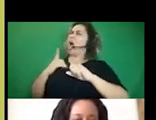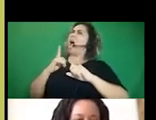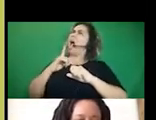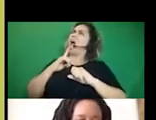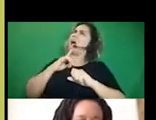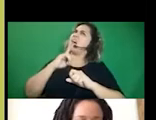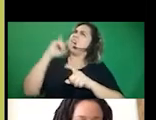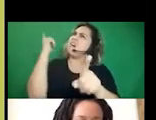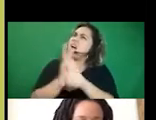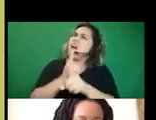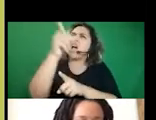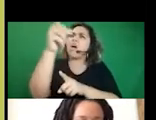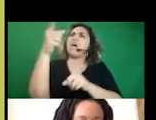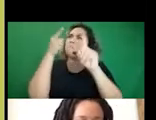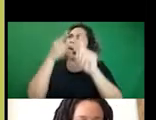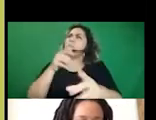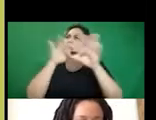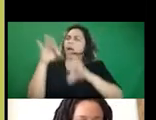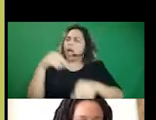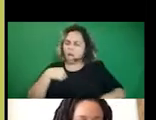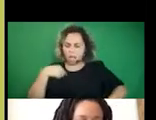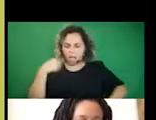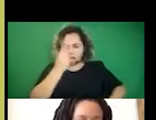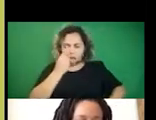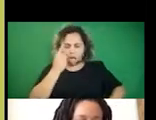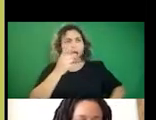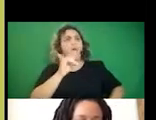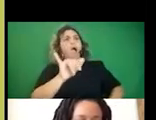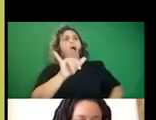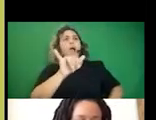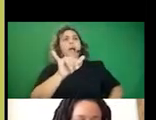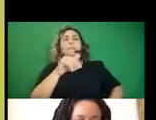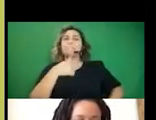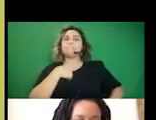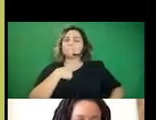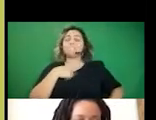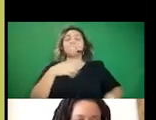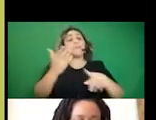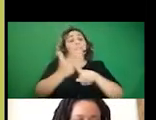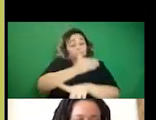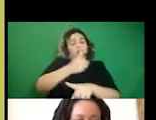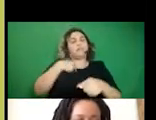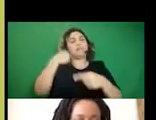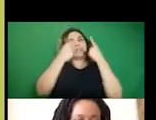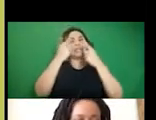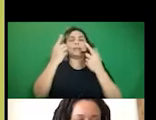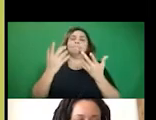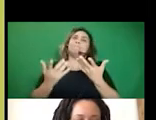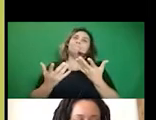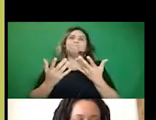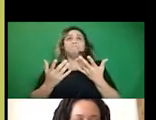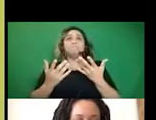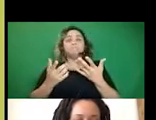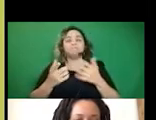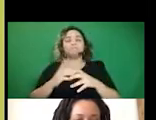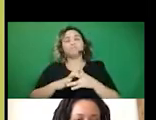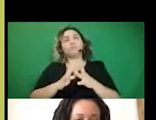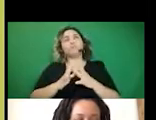that's a really good point. But I was just like thinking, you know, that it is a really